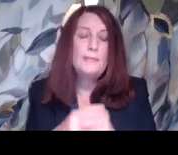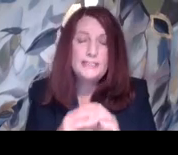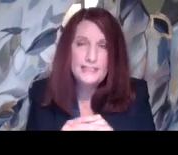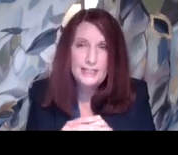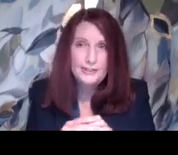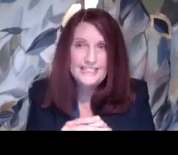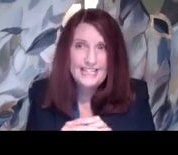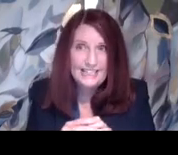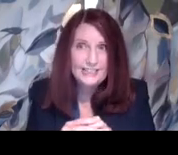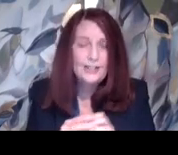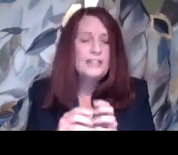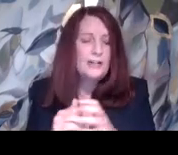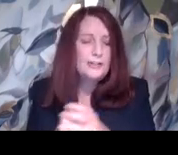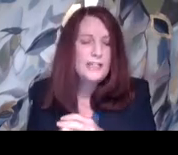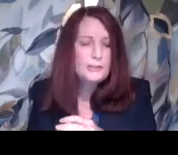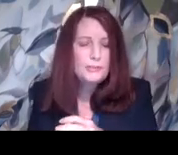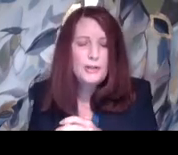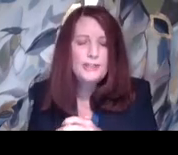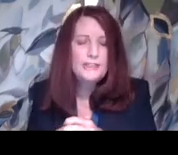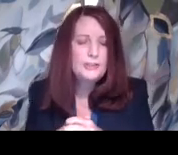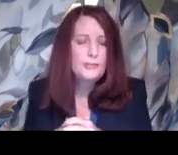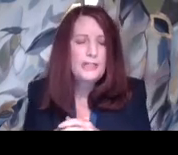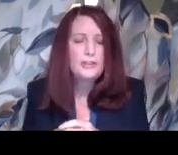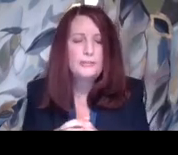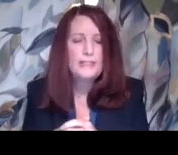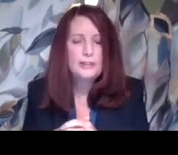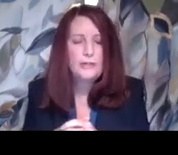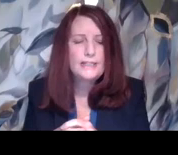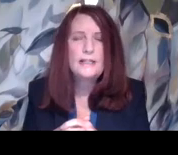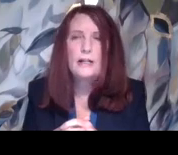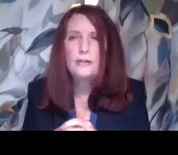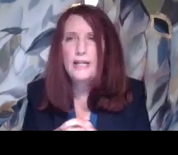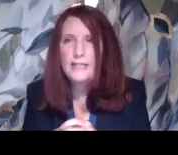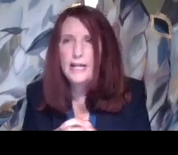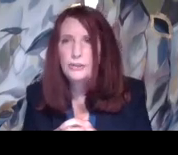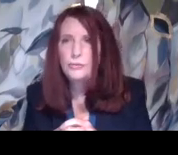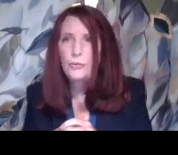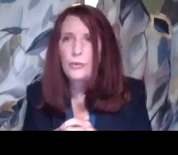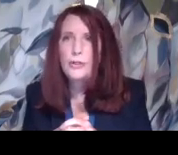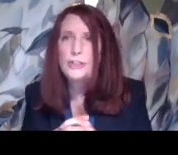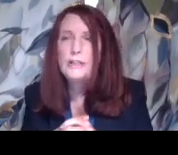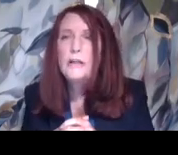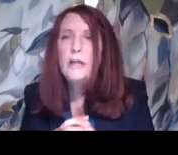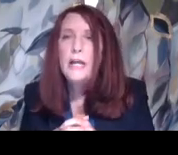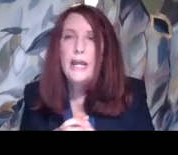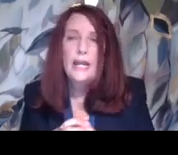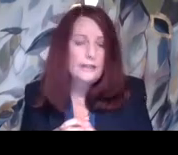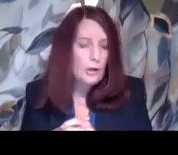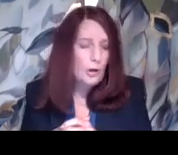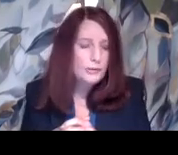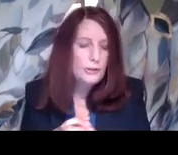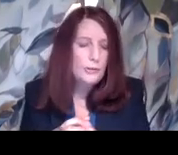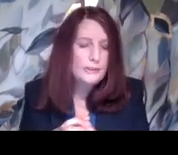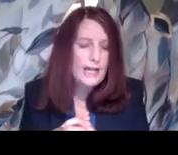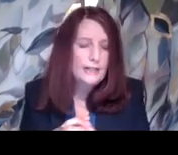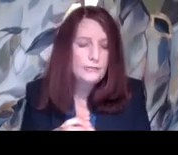sorry, meant to say Title VI. Title VI prohibits discrimination based on race, color, and national origin. And